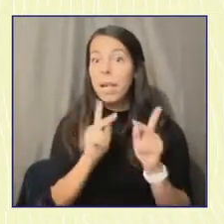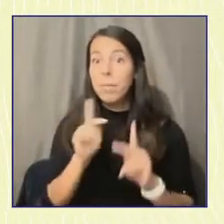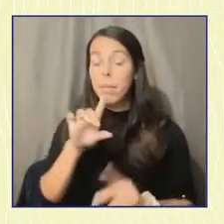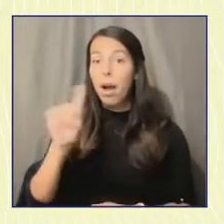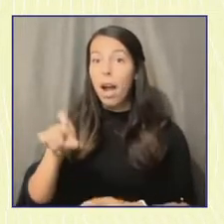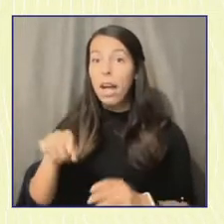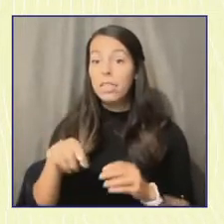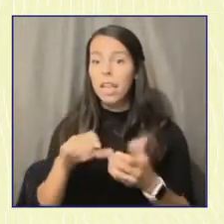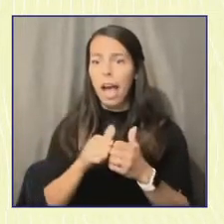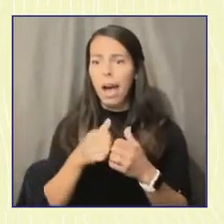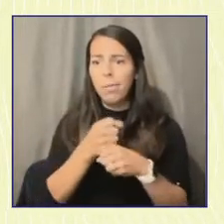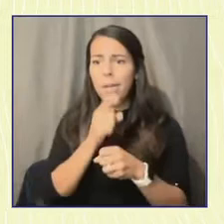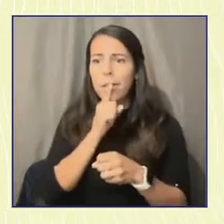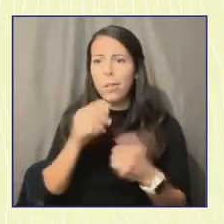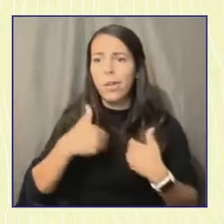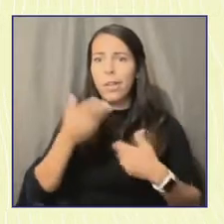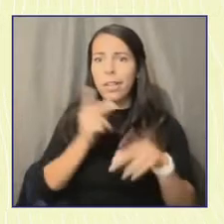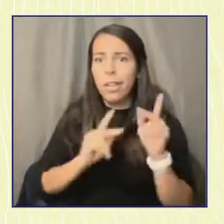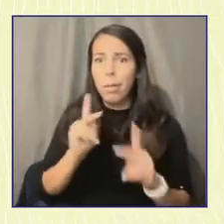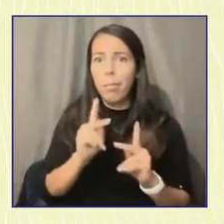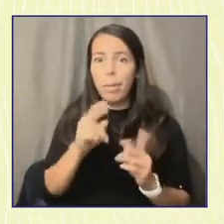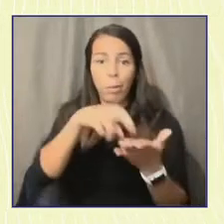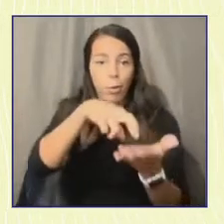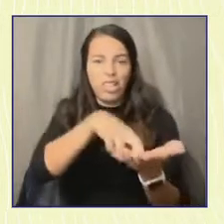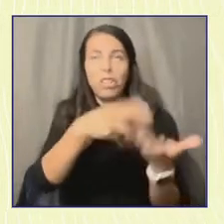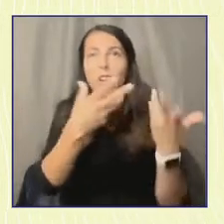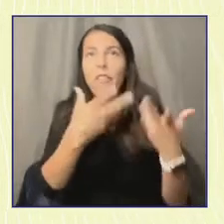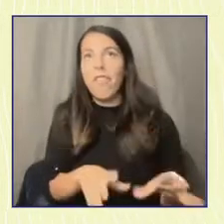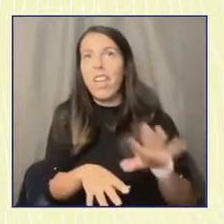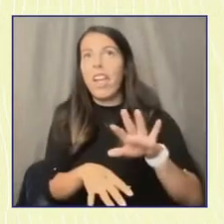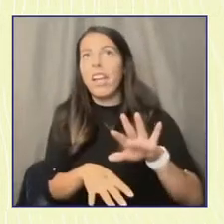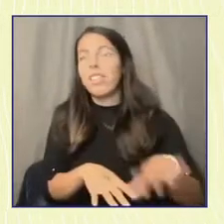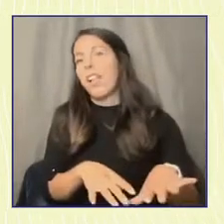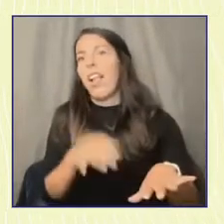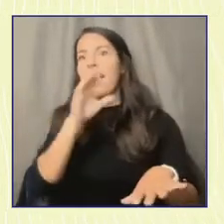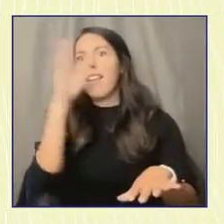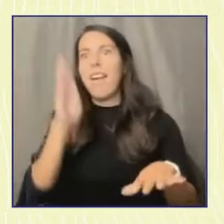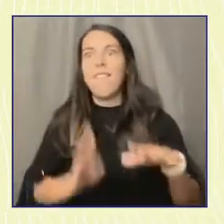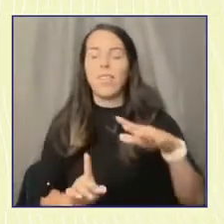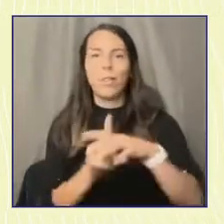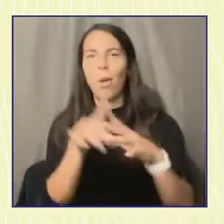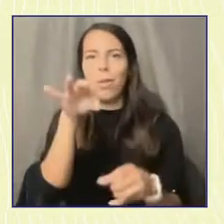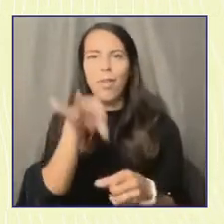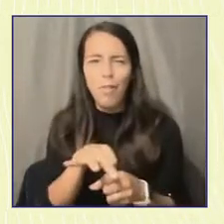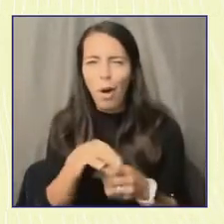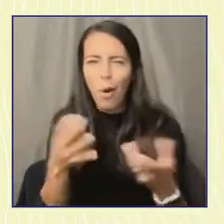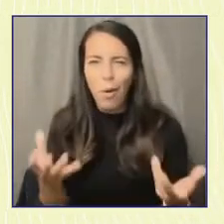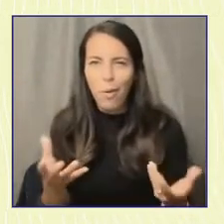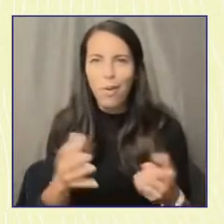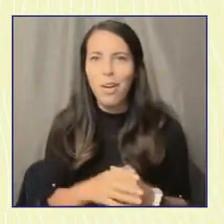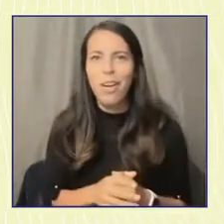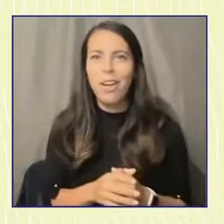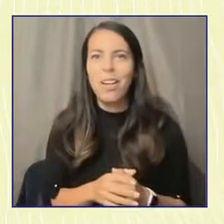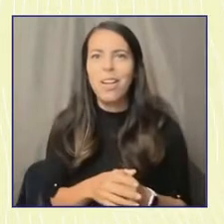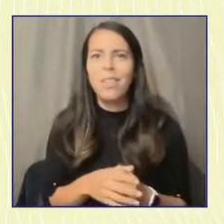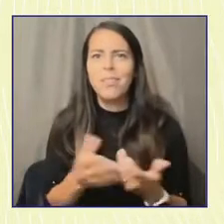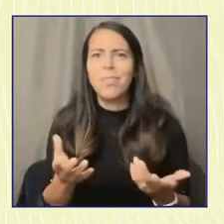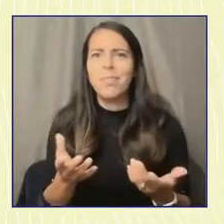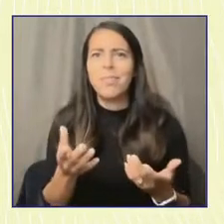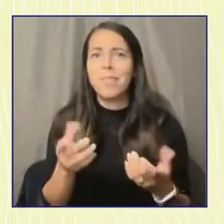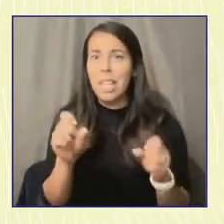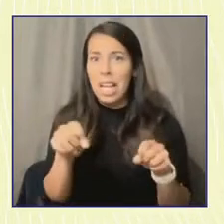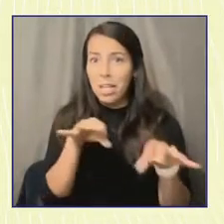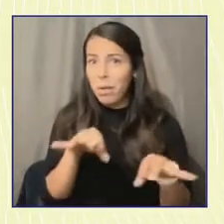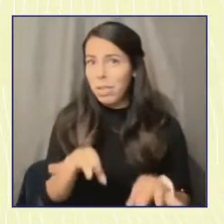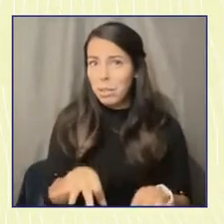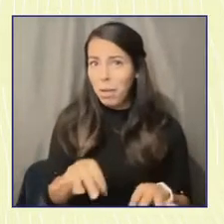don't just register to vote, but actually vote. What can you tell us about both the support and information the